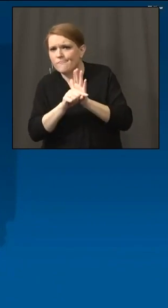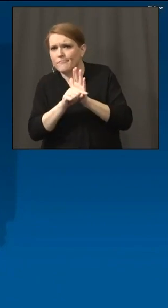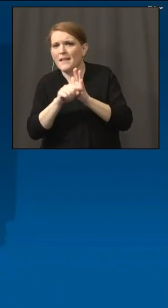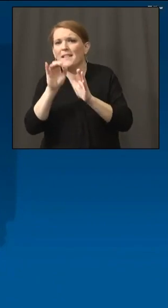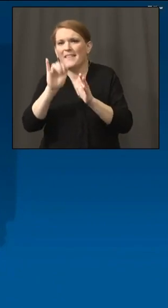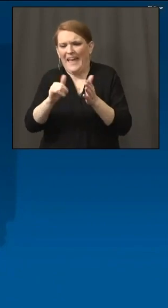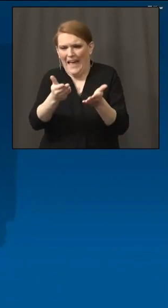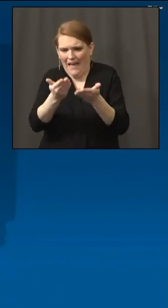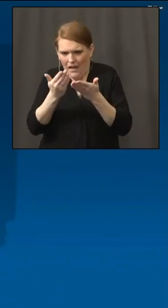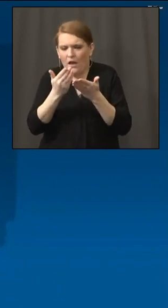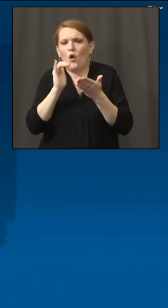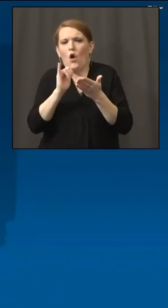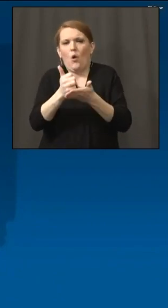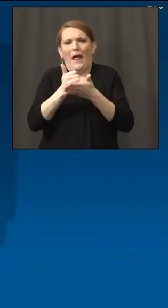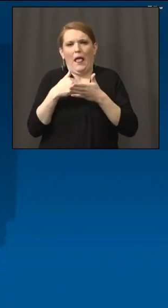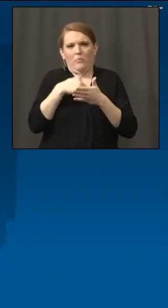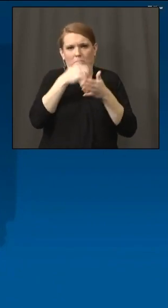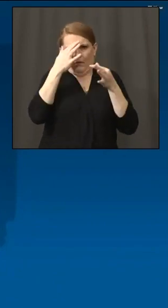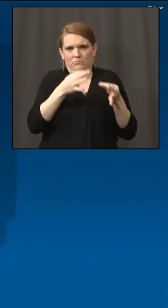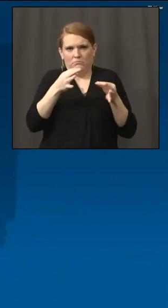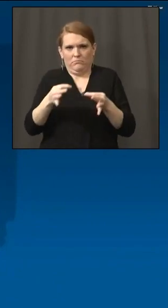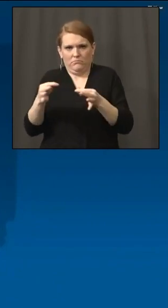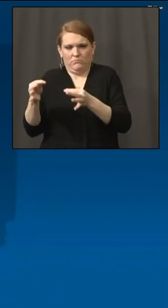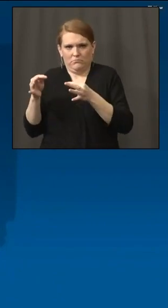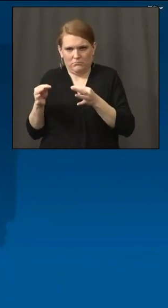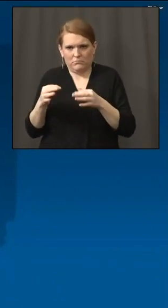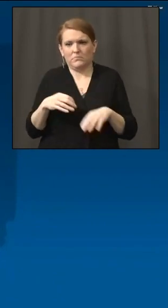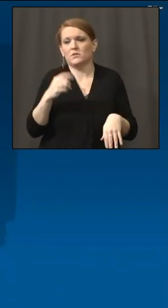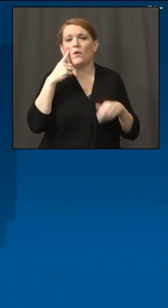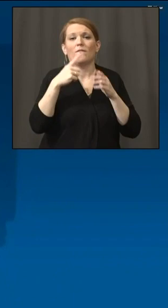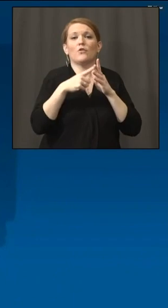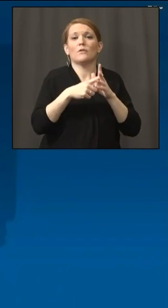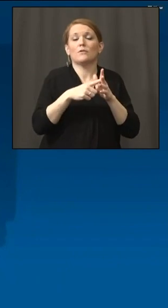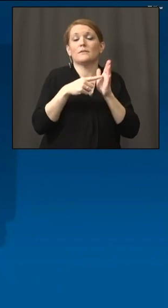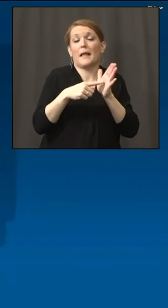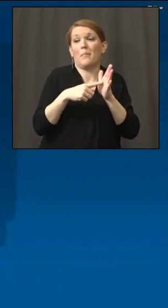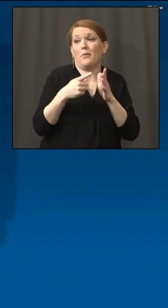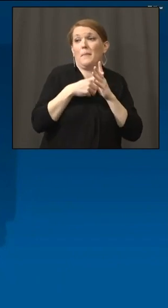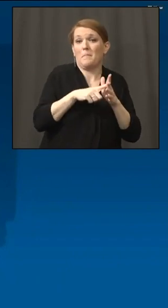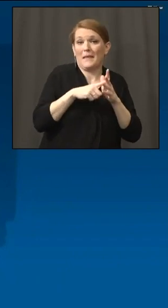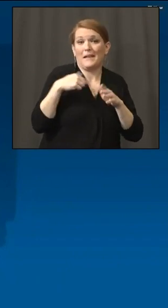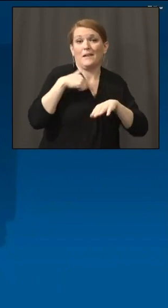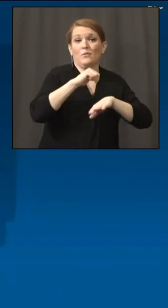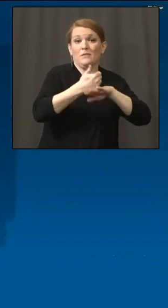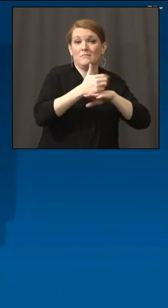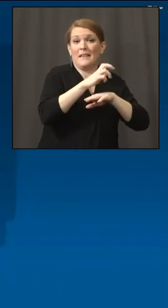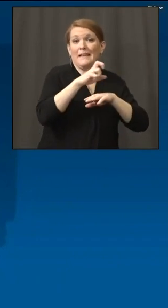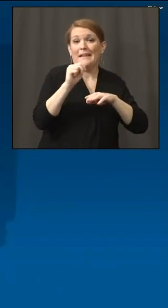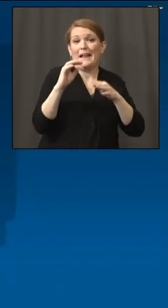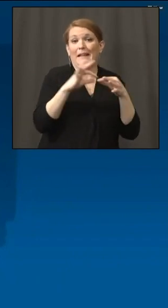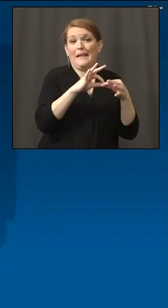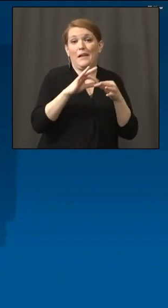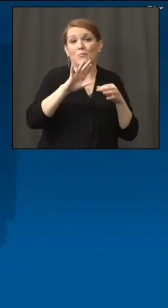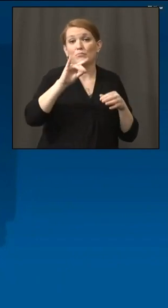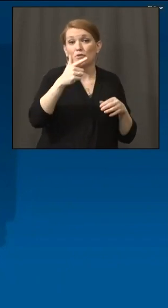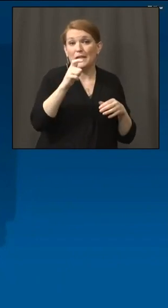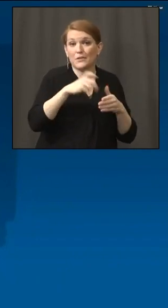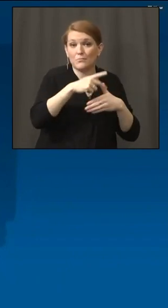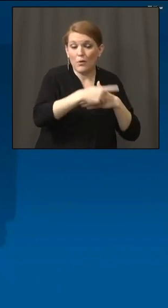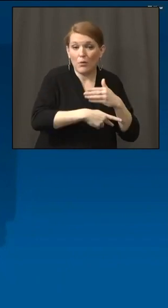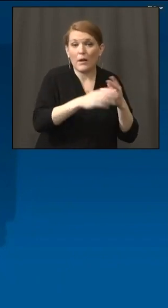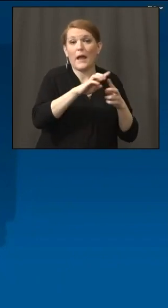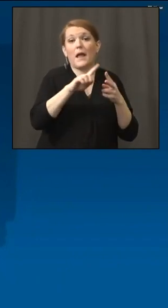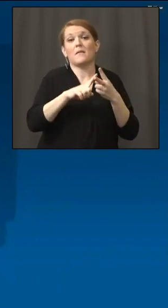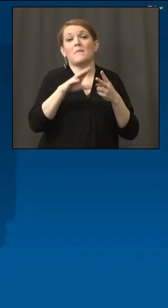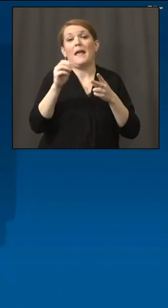early on in the pandemic, we stood up the Connecticut recovery bridge loan product and also the revolving loan for minority